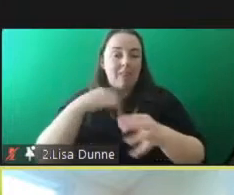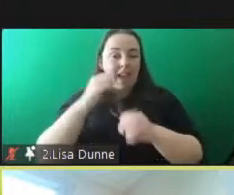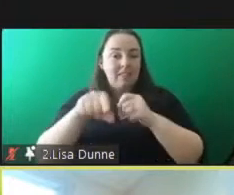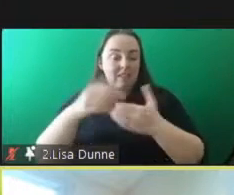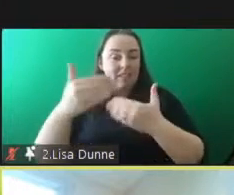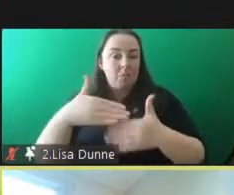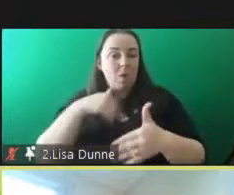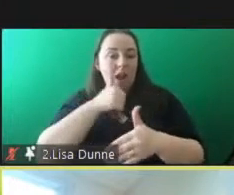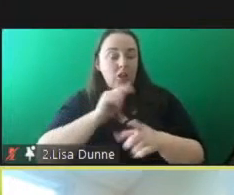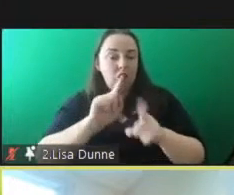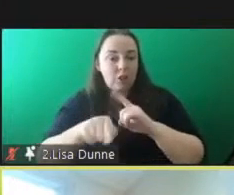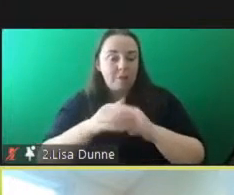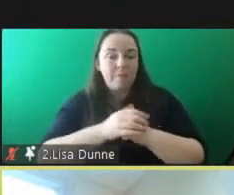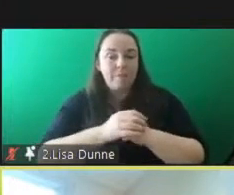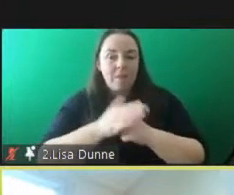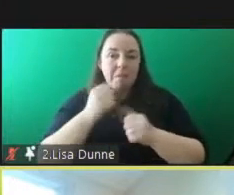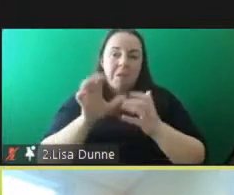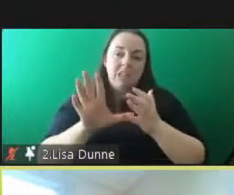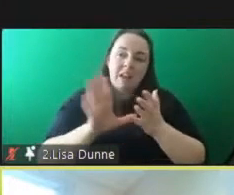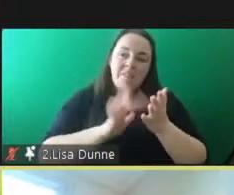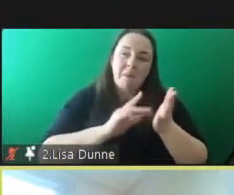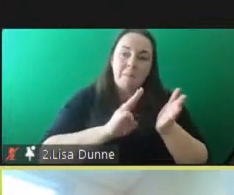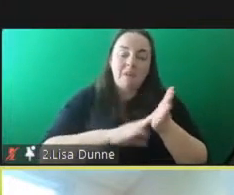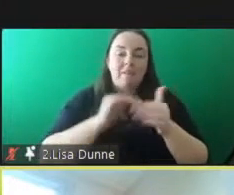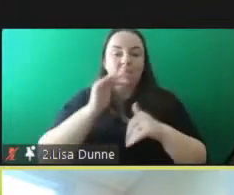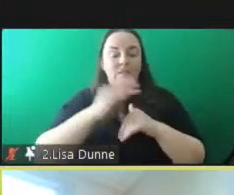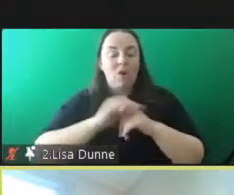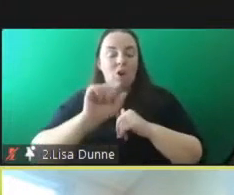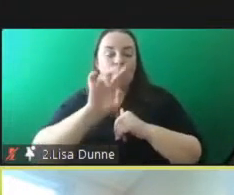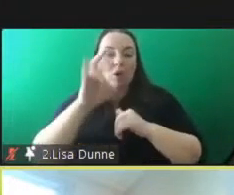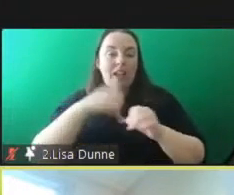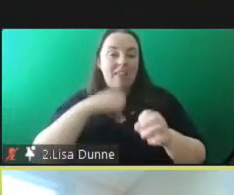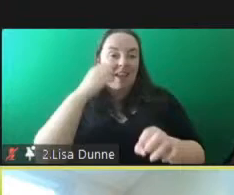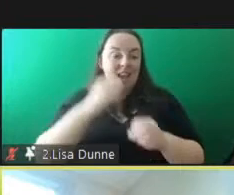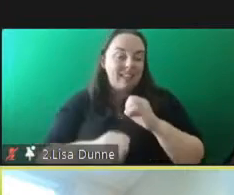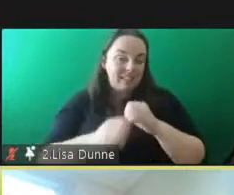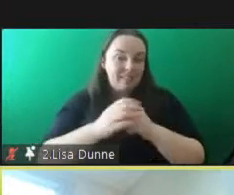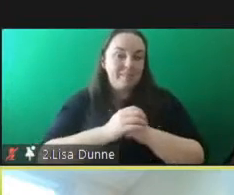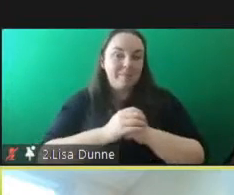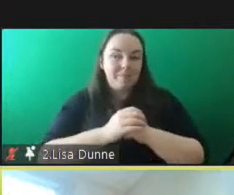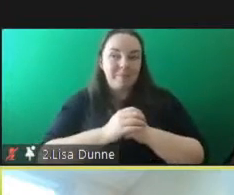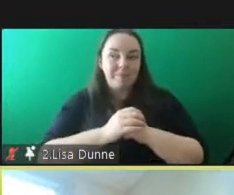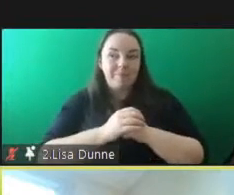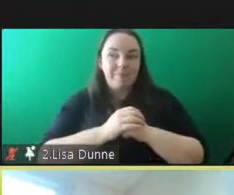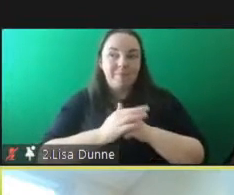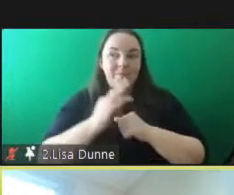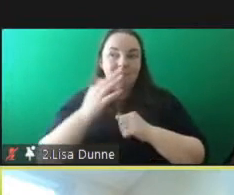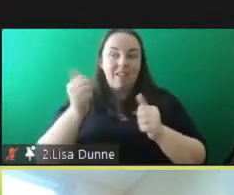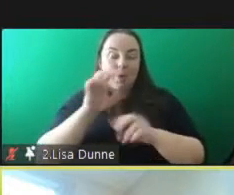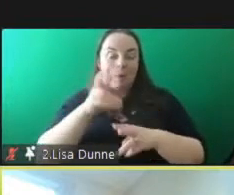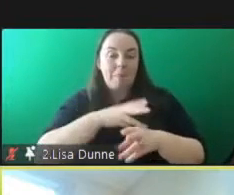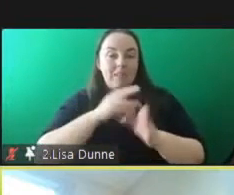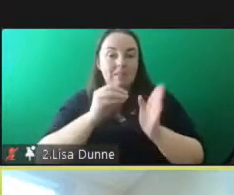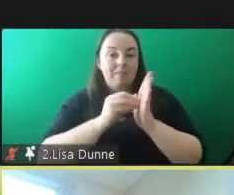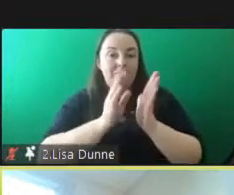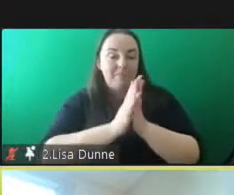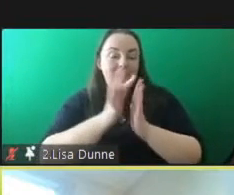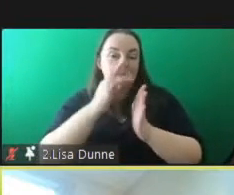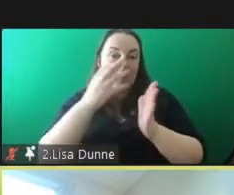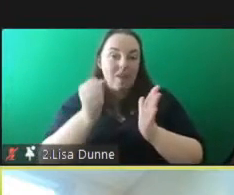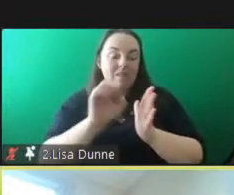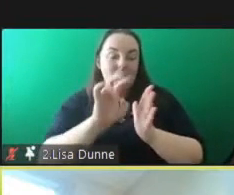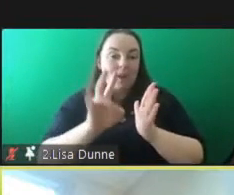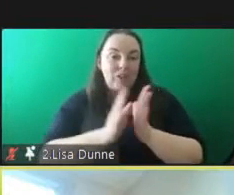and we will have about 10 to 15 minutes for questions and and to deal with any questions you may have so please do submit them if you have them